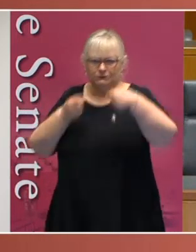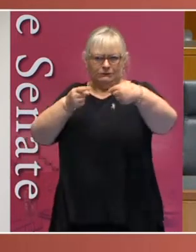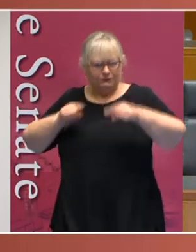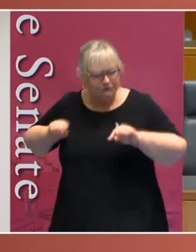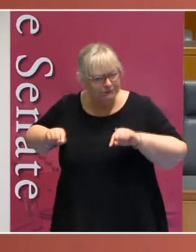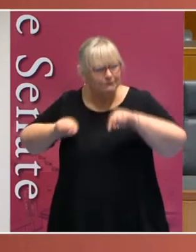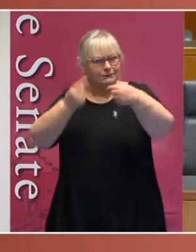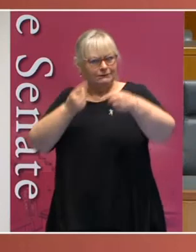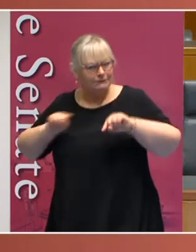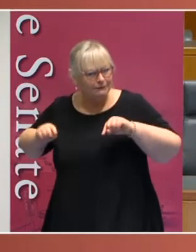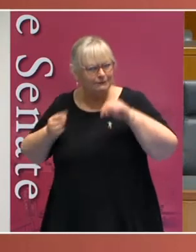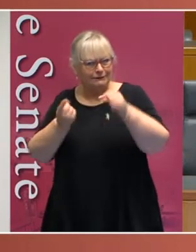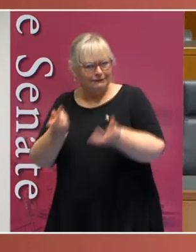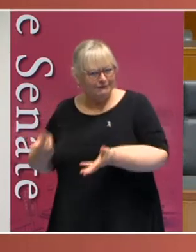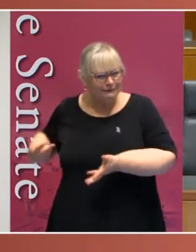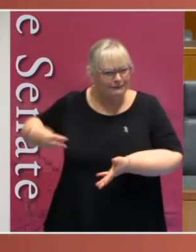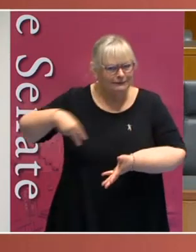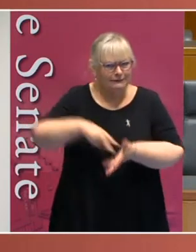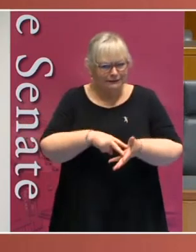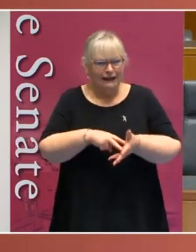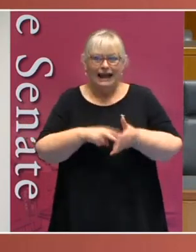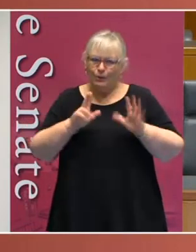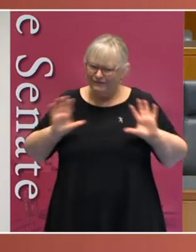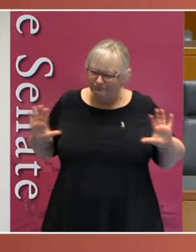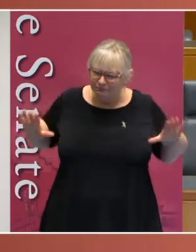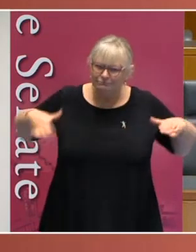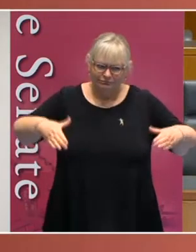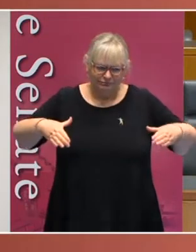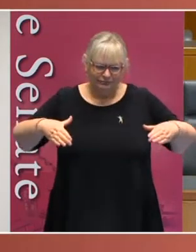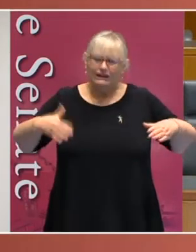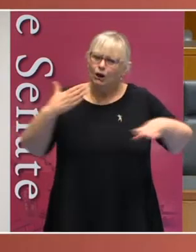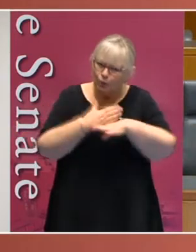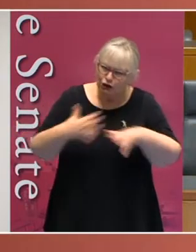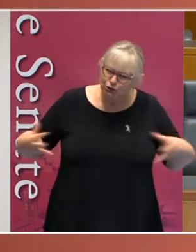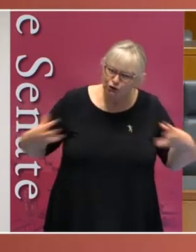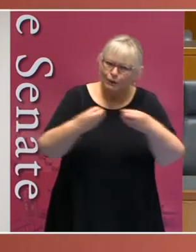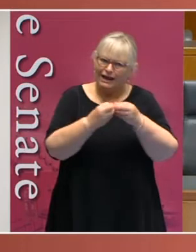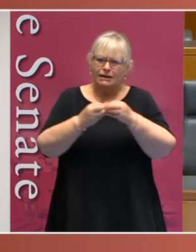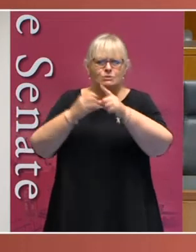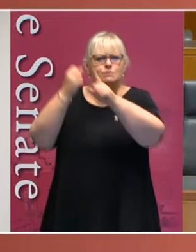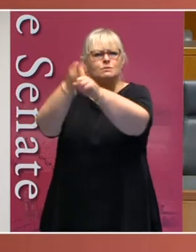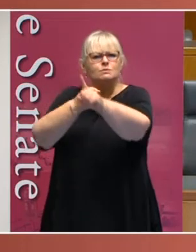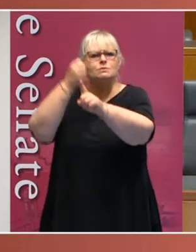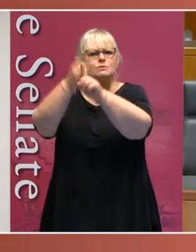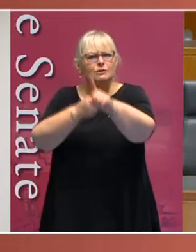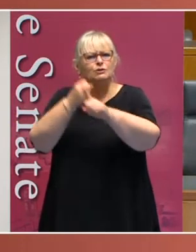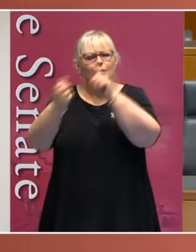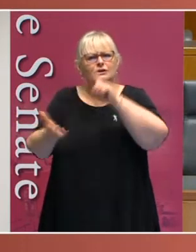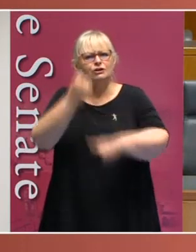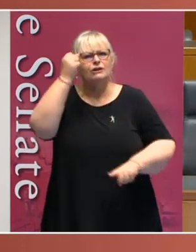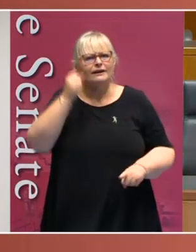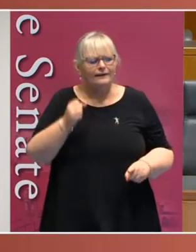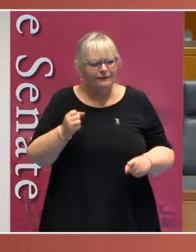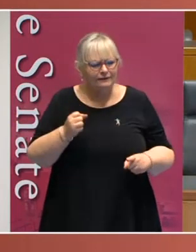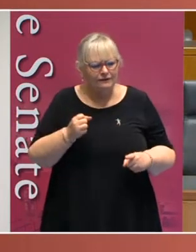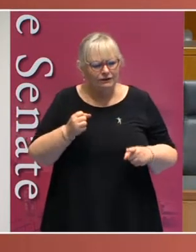has instead thrown our arms around each other and worked together to achieve shared goals, to